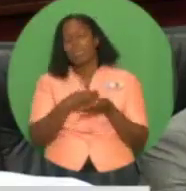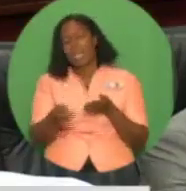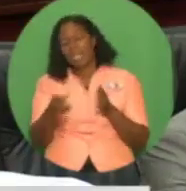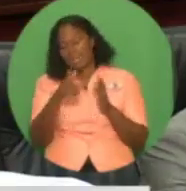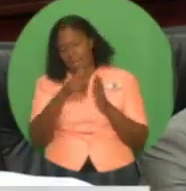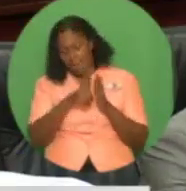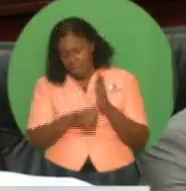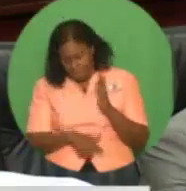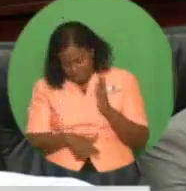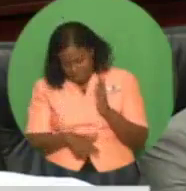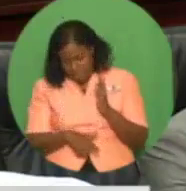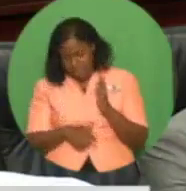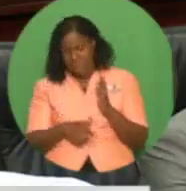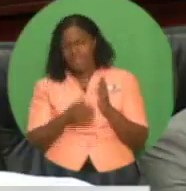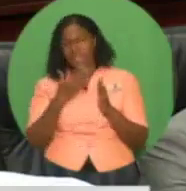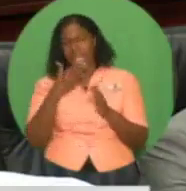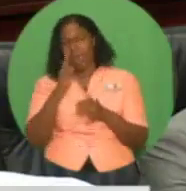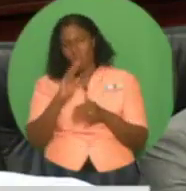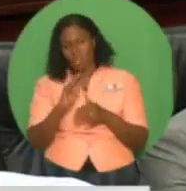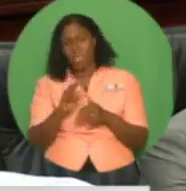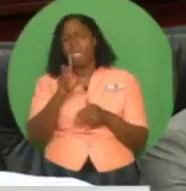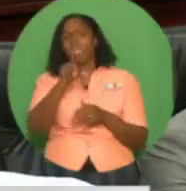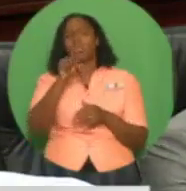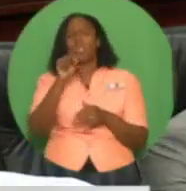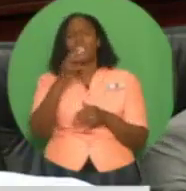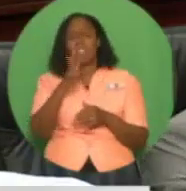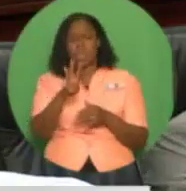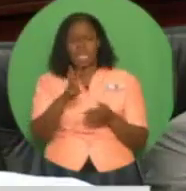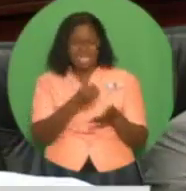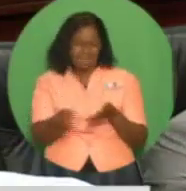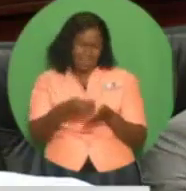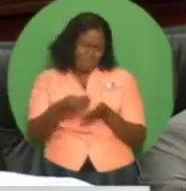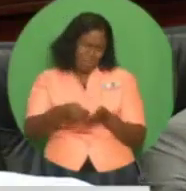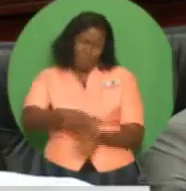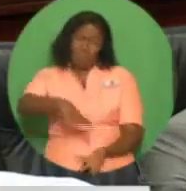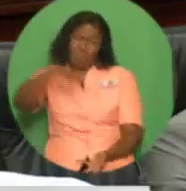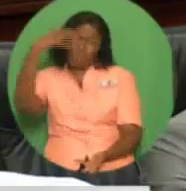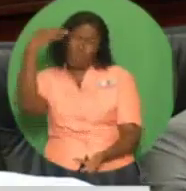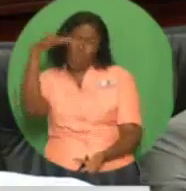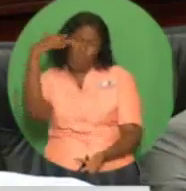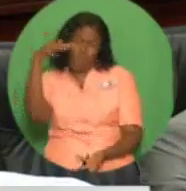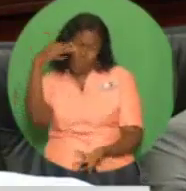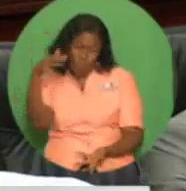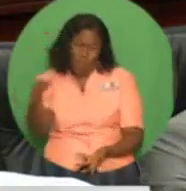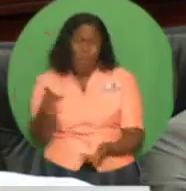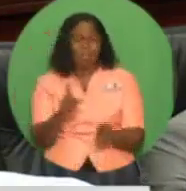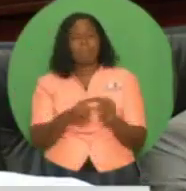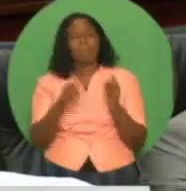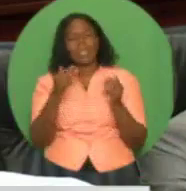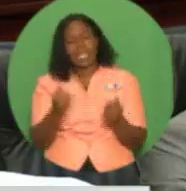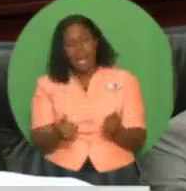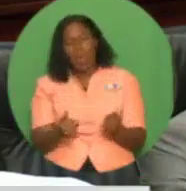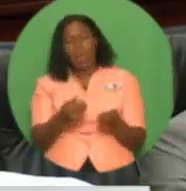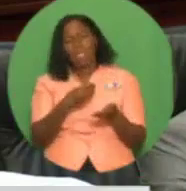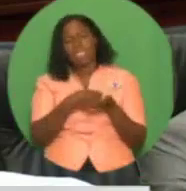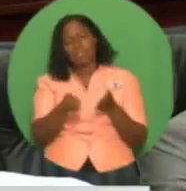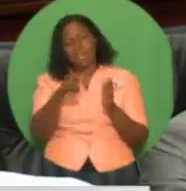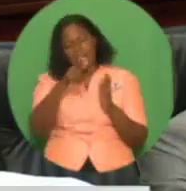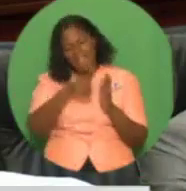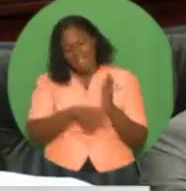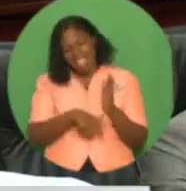from the 2014 peak level of 62.839 billion, a reduction of 11